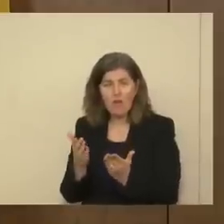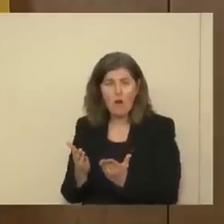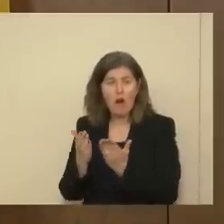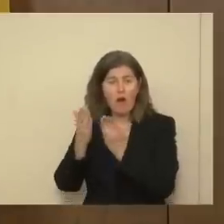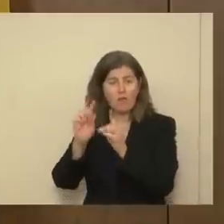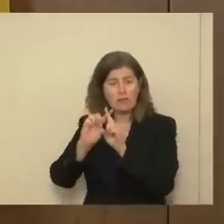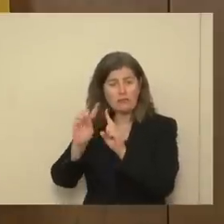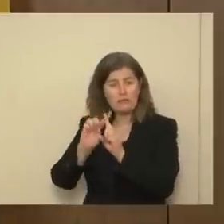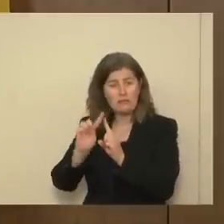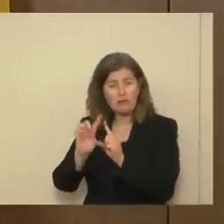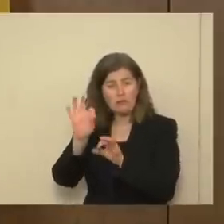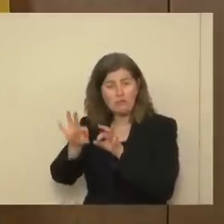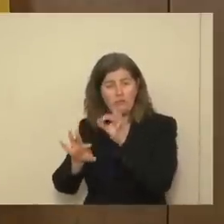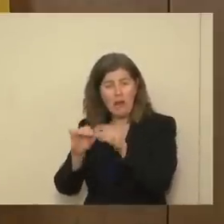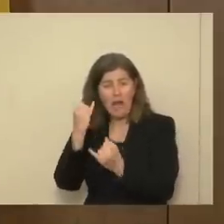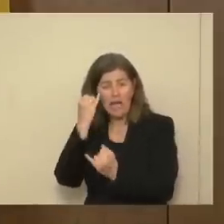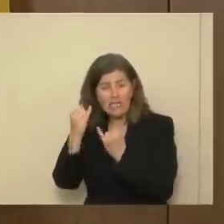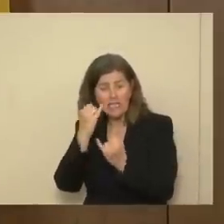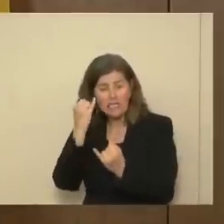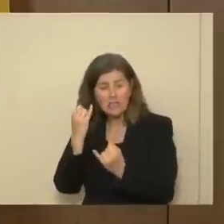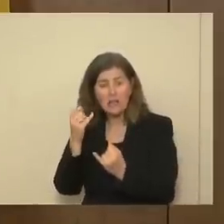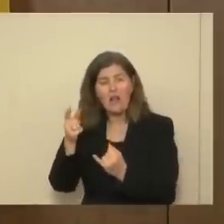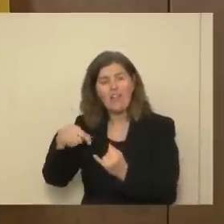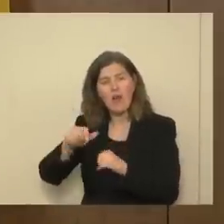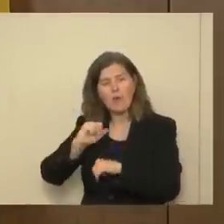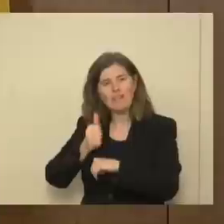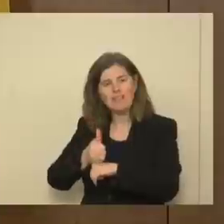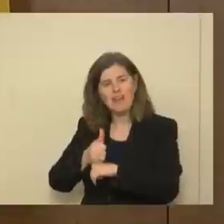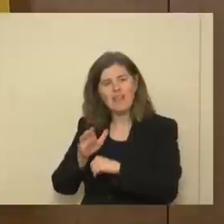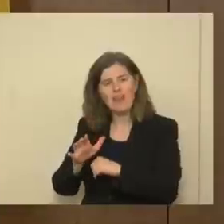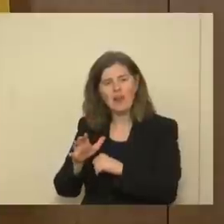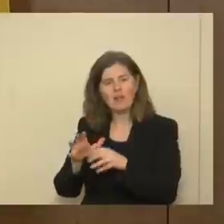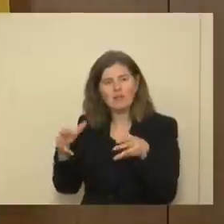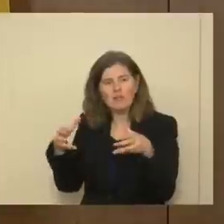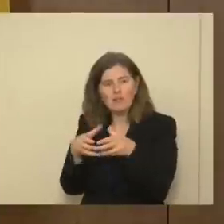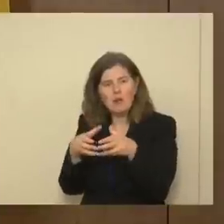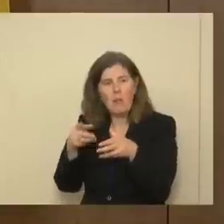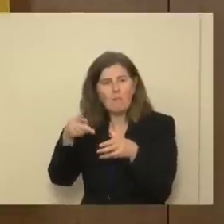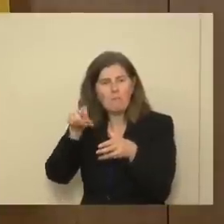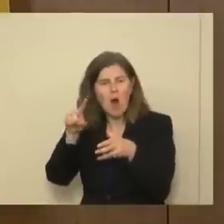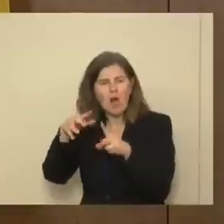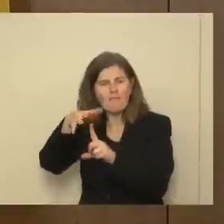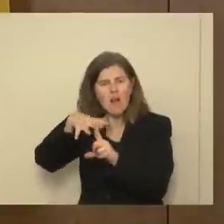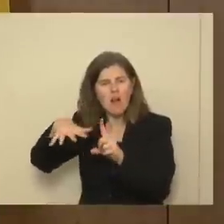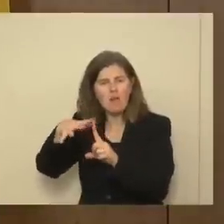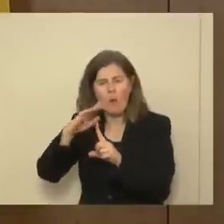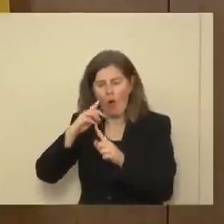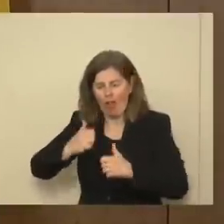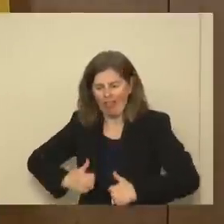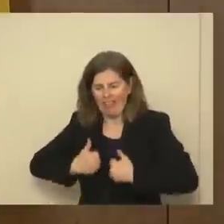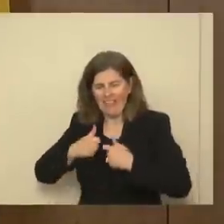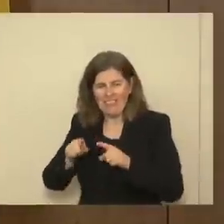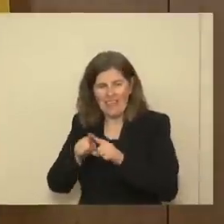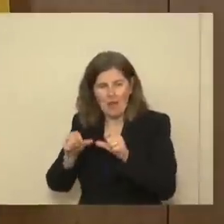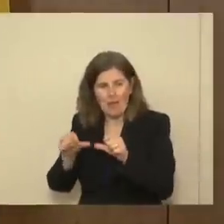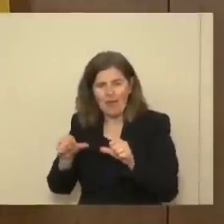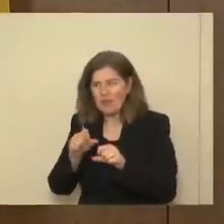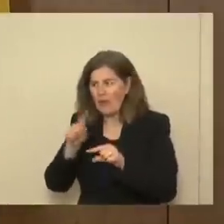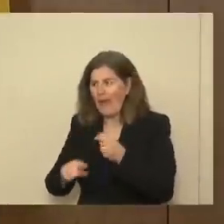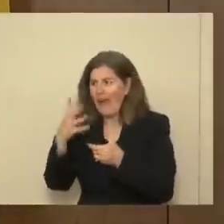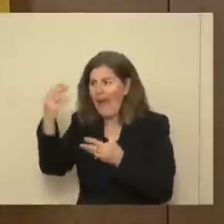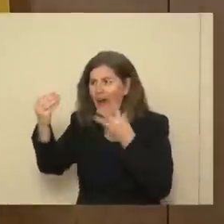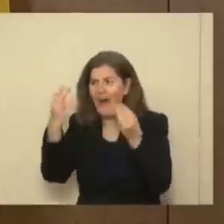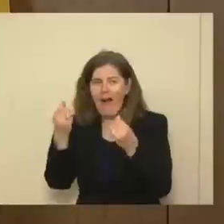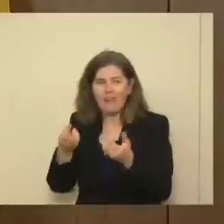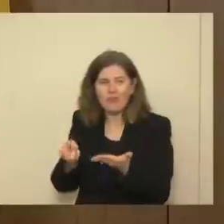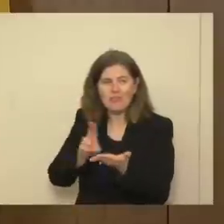number of things, including that they would create that pod environment. Everyone lives in the same place, nobody's allowed to go out,